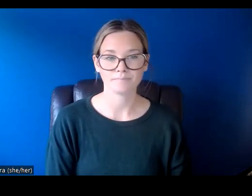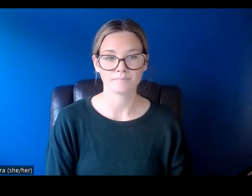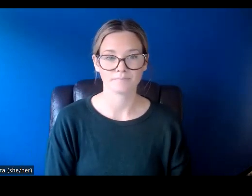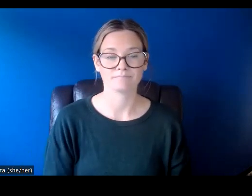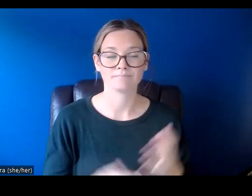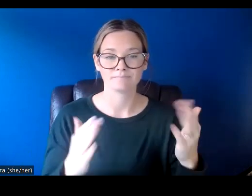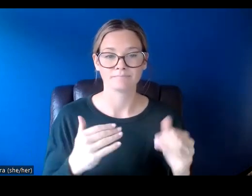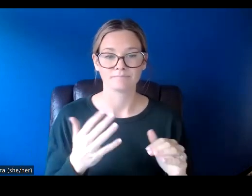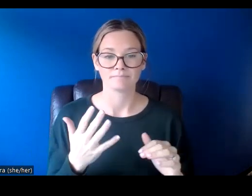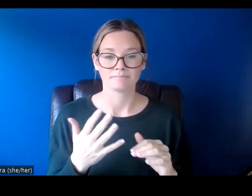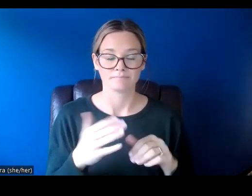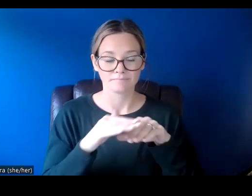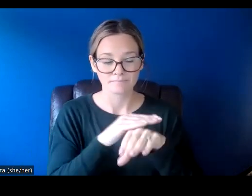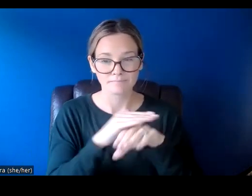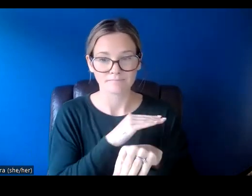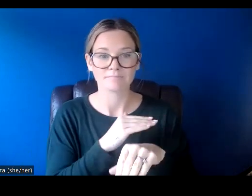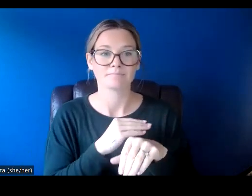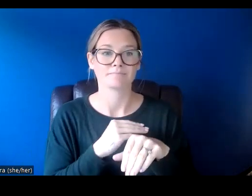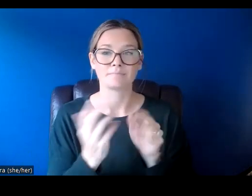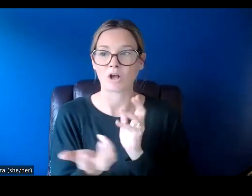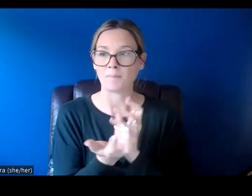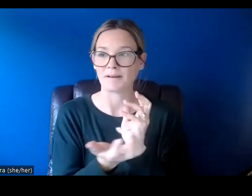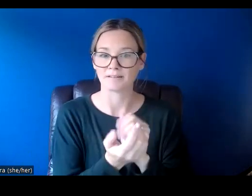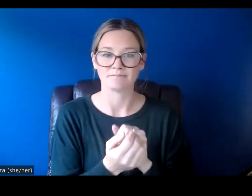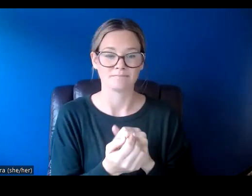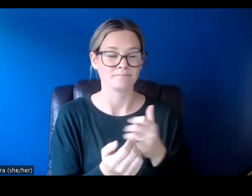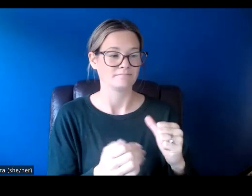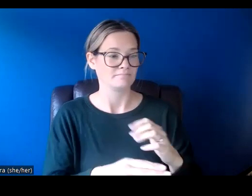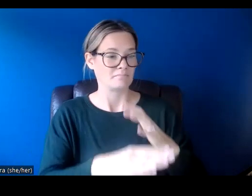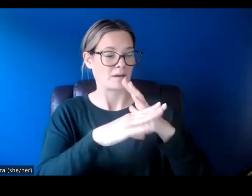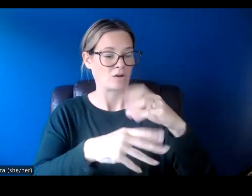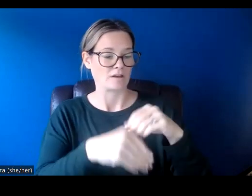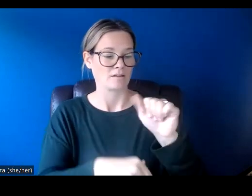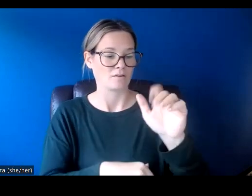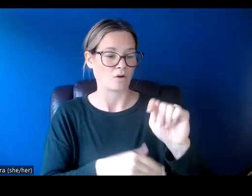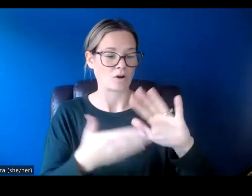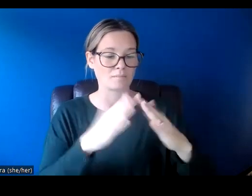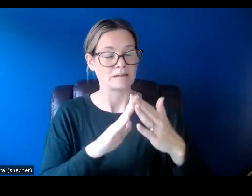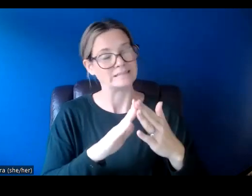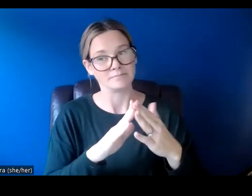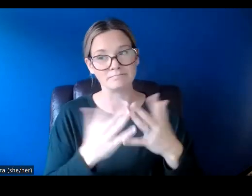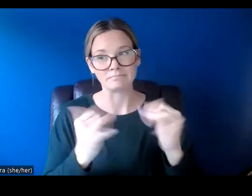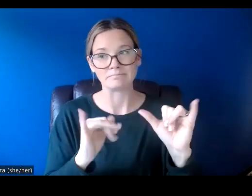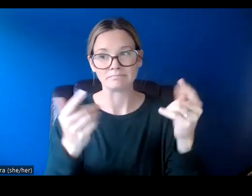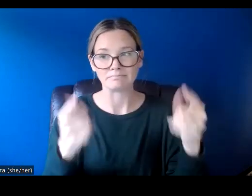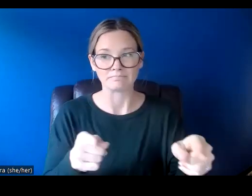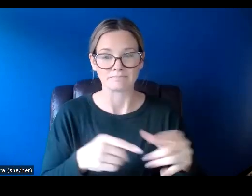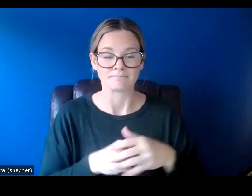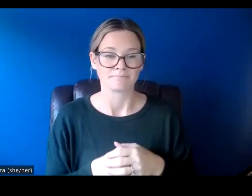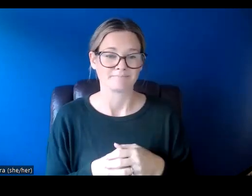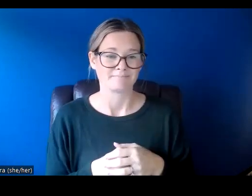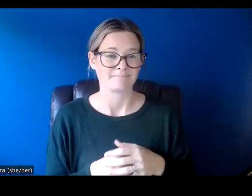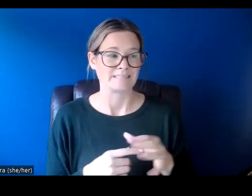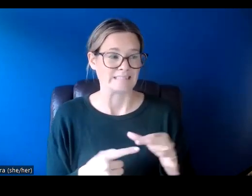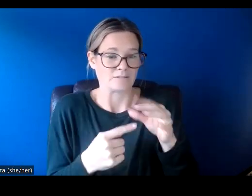Accommodation and accessibility. Barriers within the art community do exist, particularly for equity